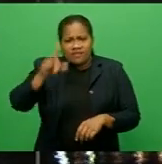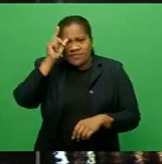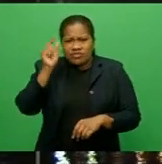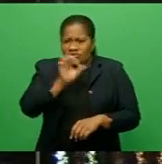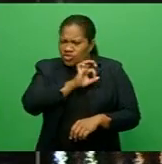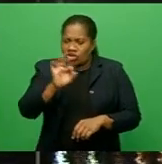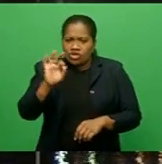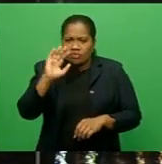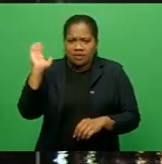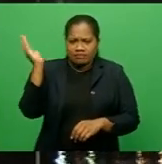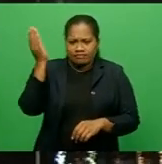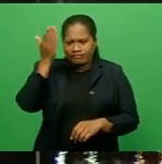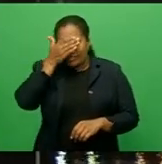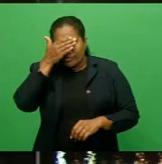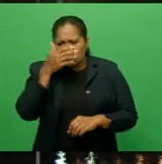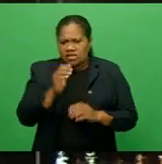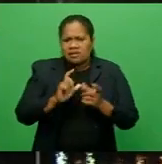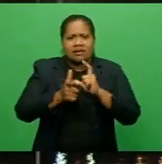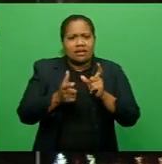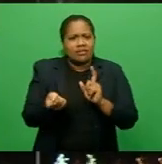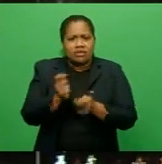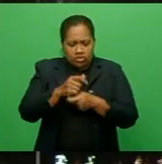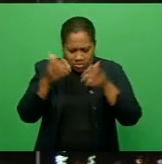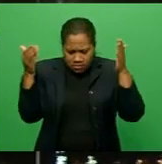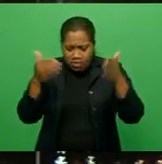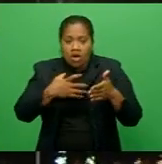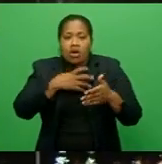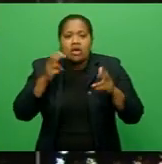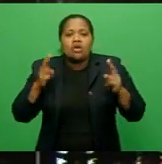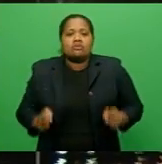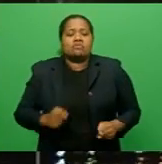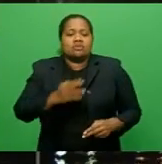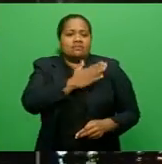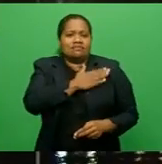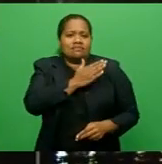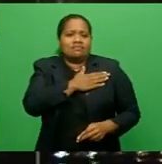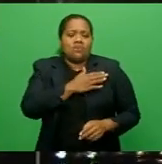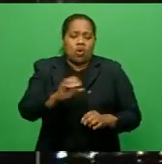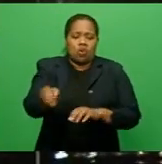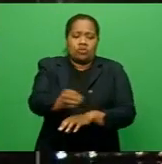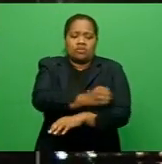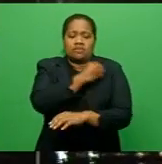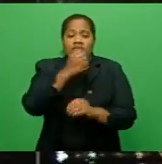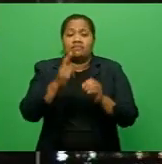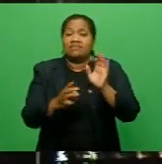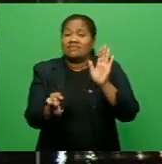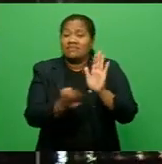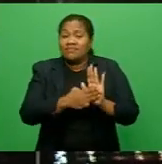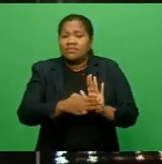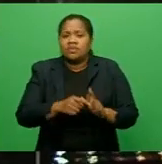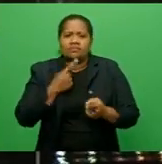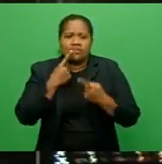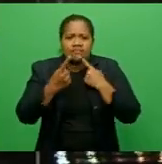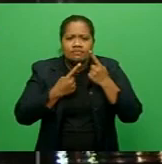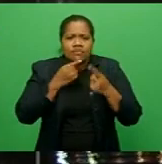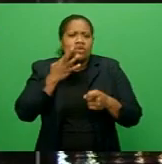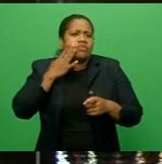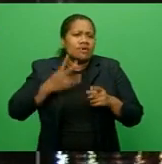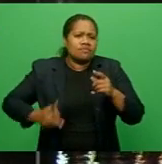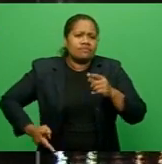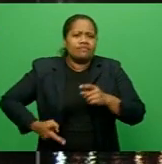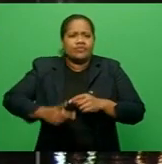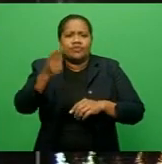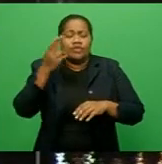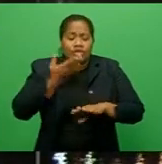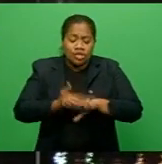issues and focus more on healing humanity and our oceans. Prime Minister Voreng Mbani Marama made the comment while launching the ocean's new